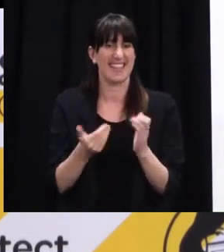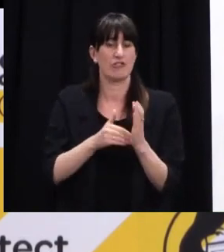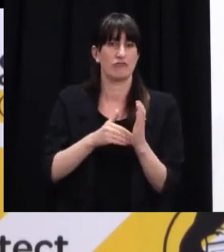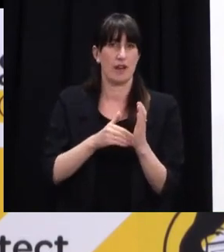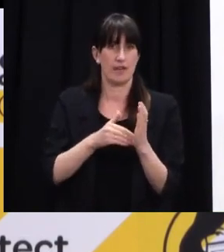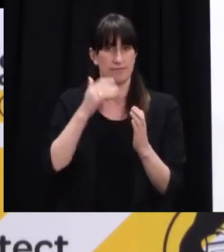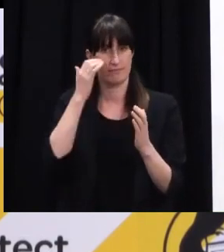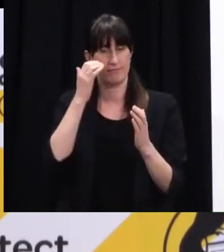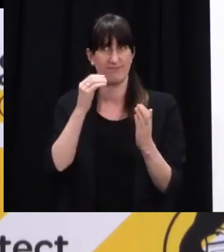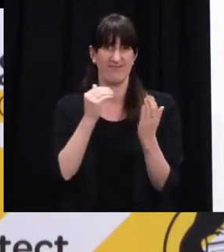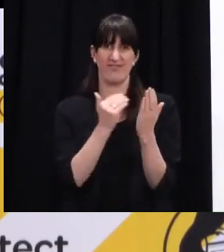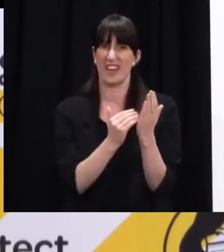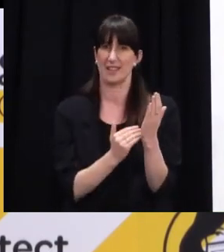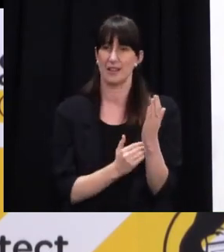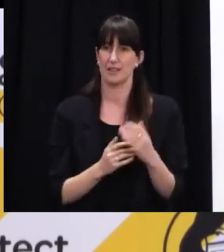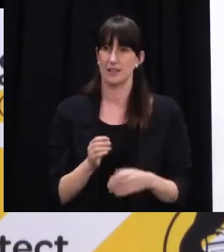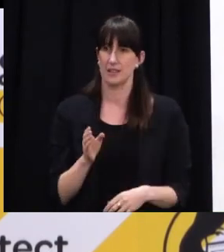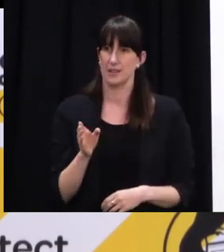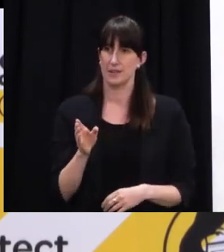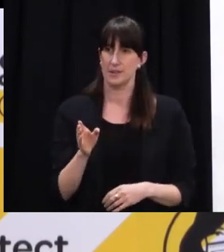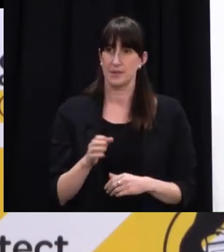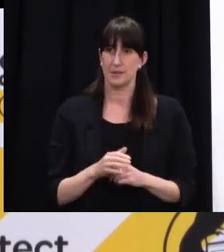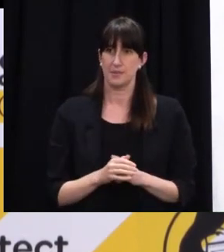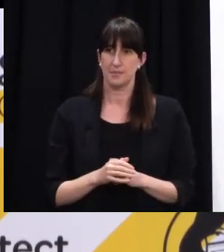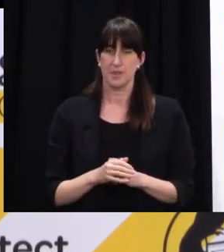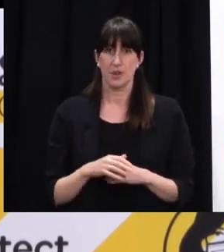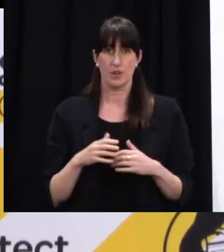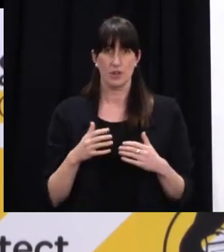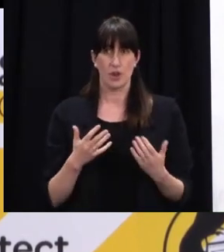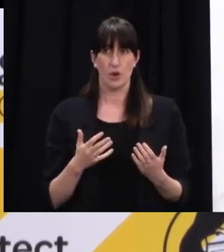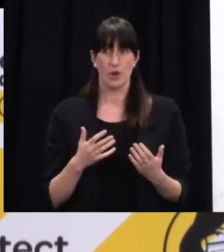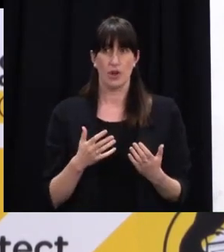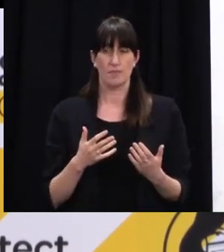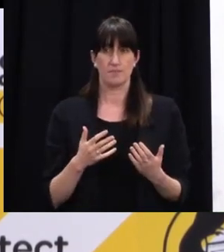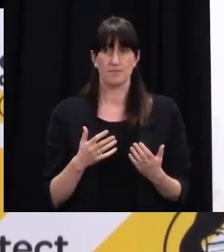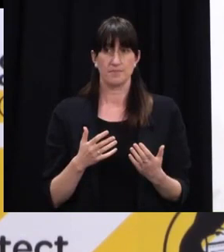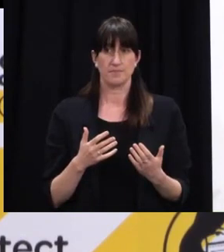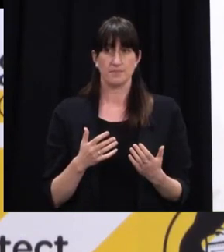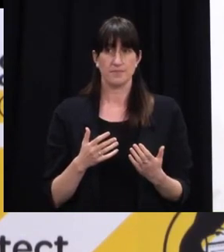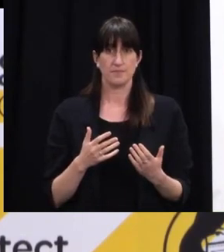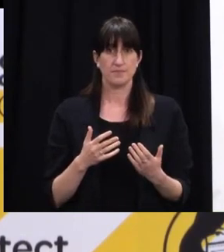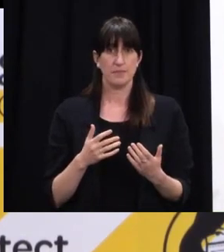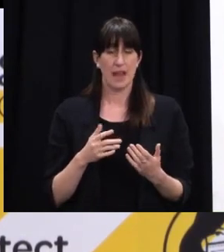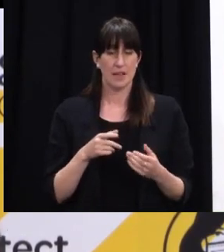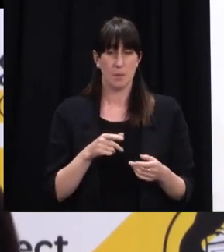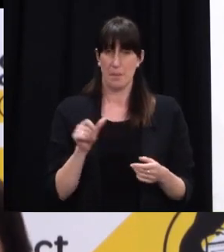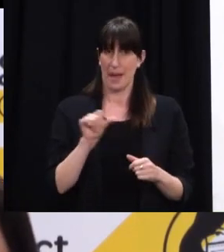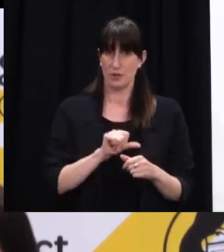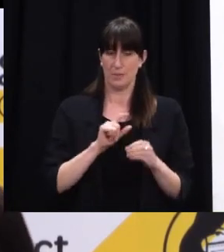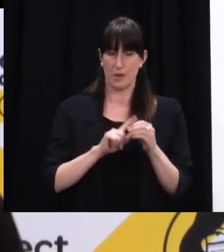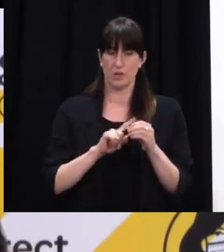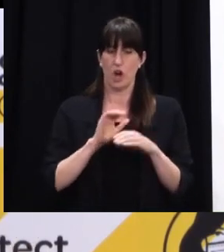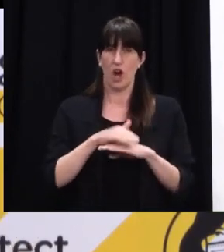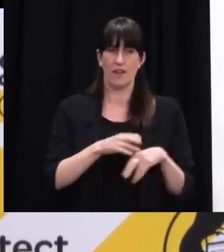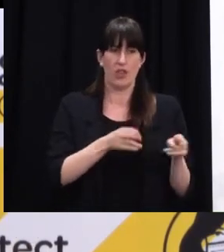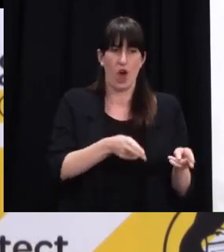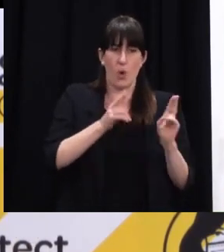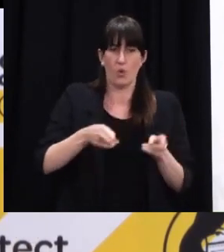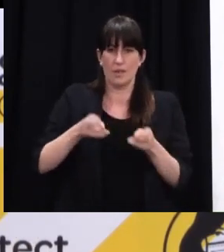mean that there is now less likely ability to increase capacity at MIQ? No.